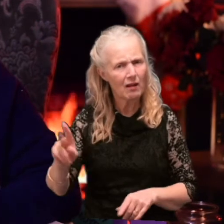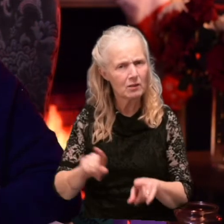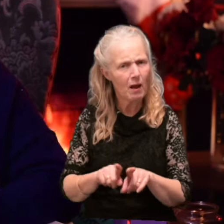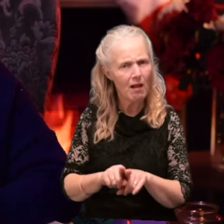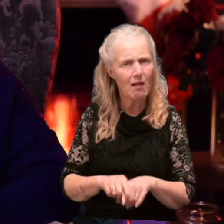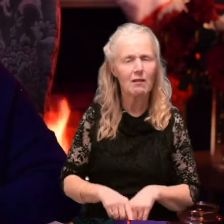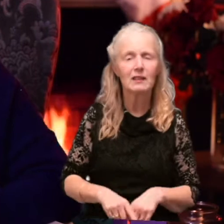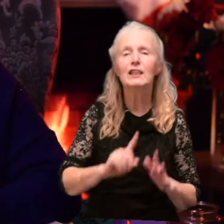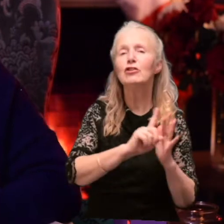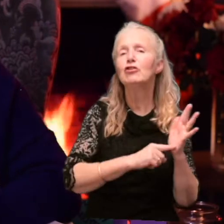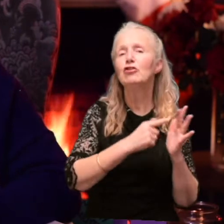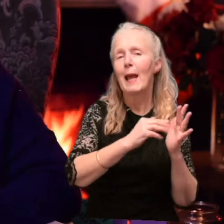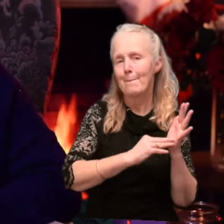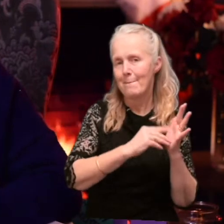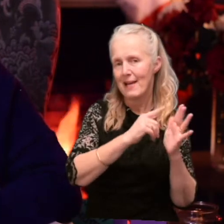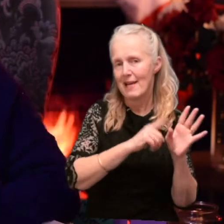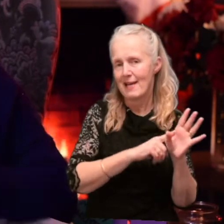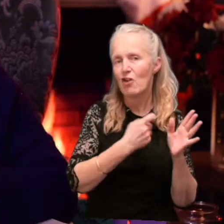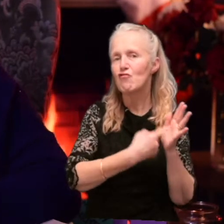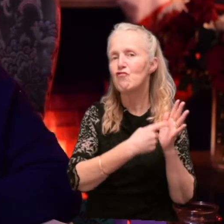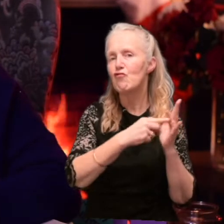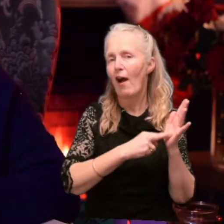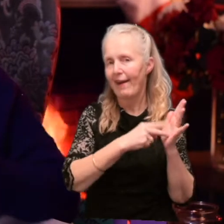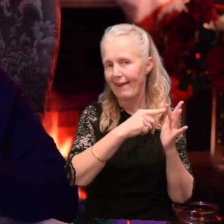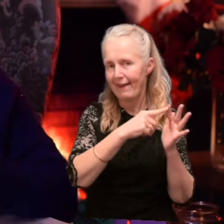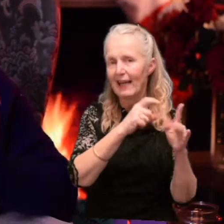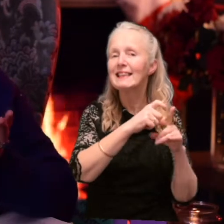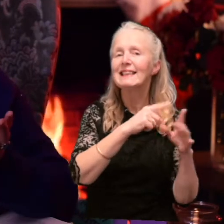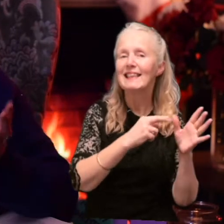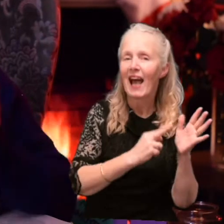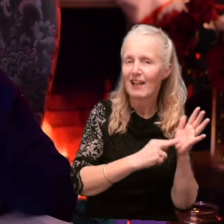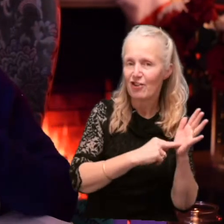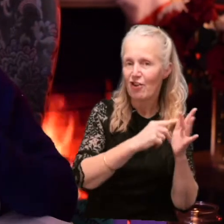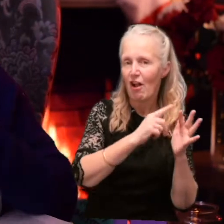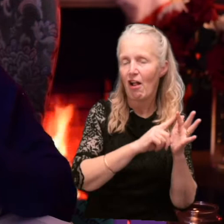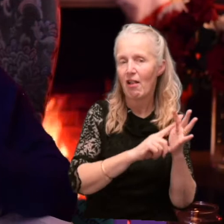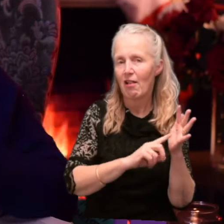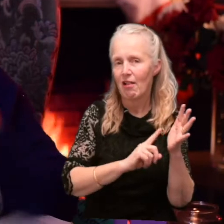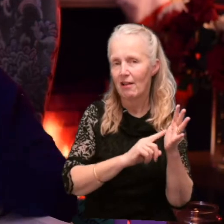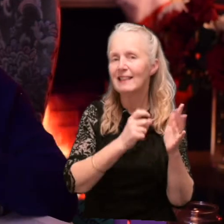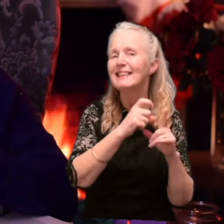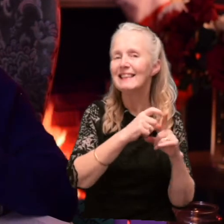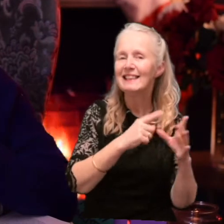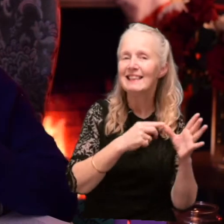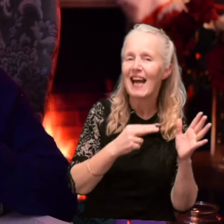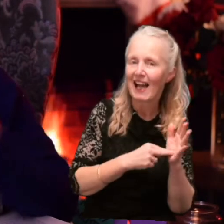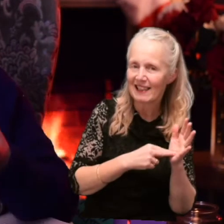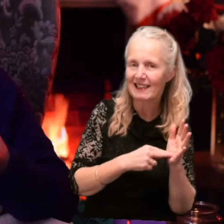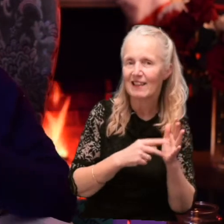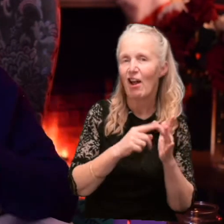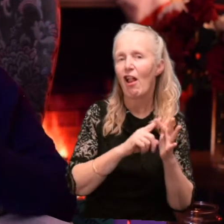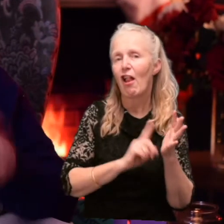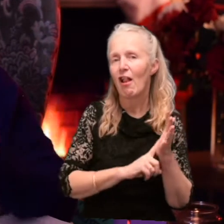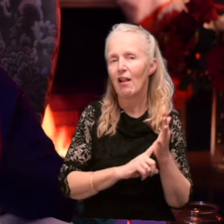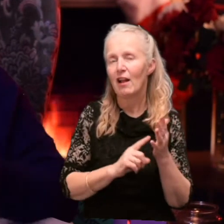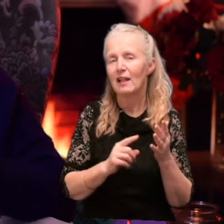Jimmy. Ronnie. Daniel. They always call him Dan because it's confusing. That's why, that's why they call him Dan and not me. Although,